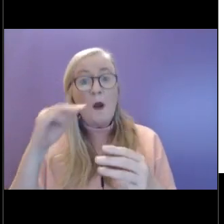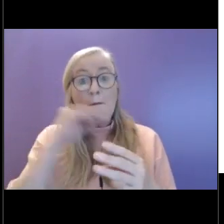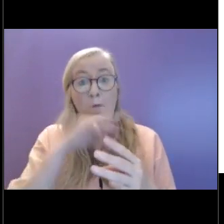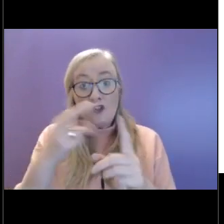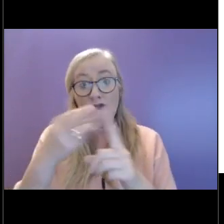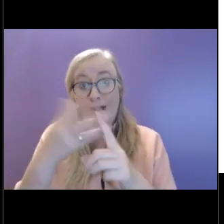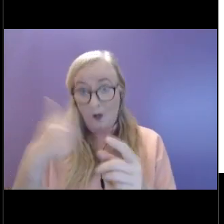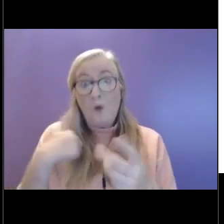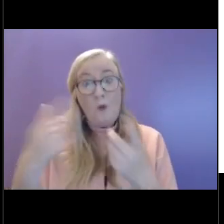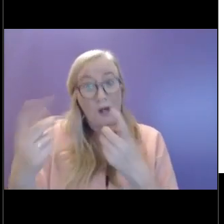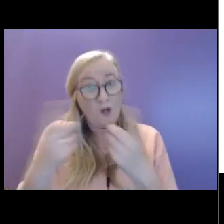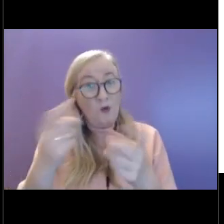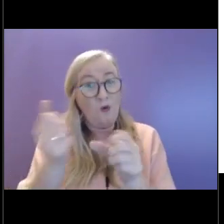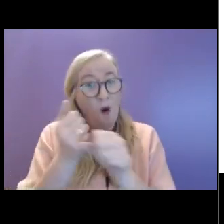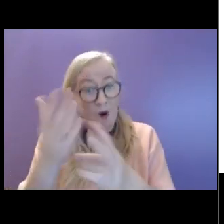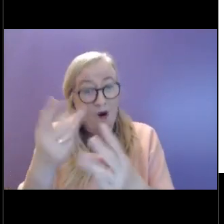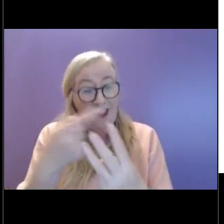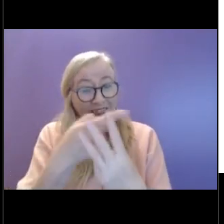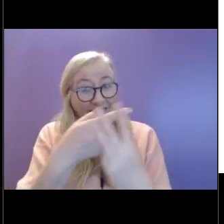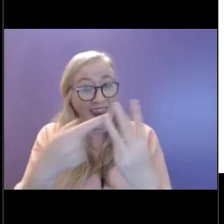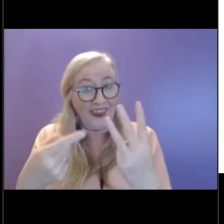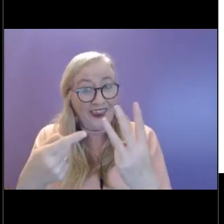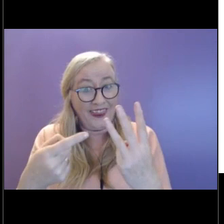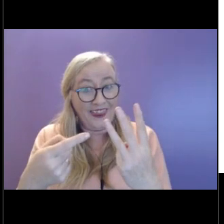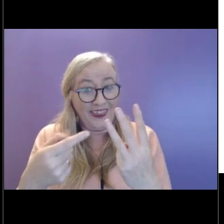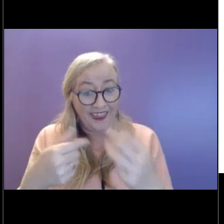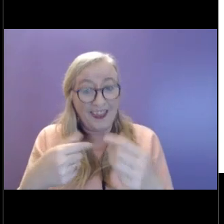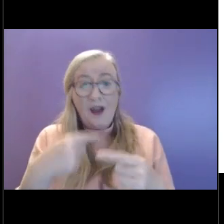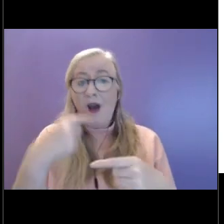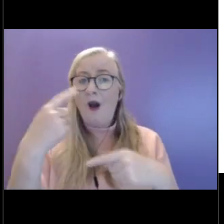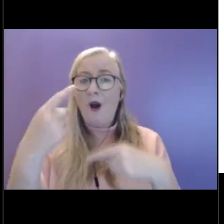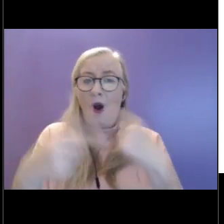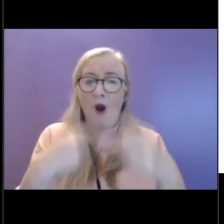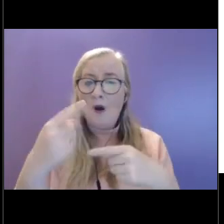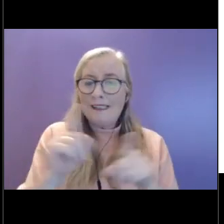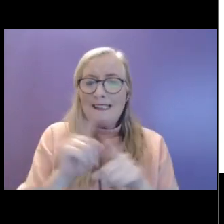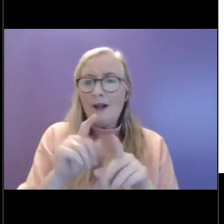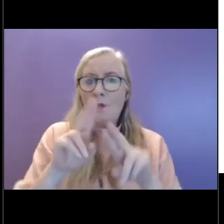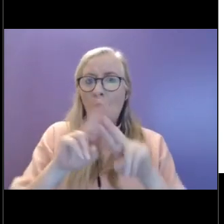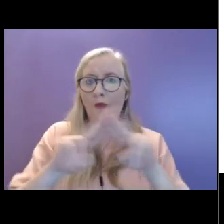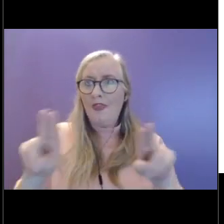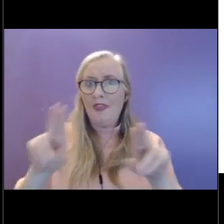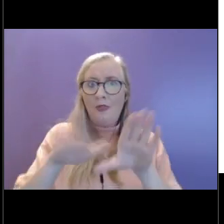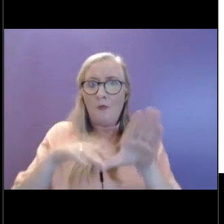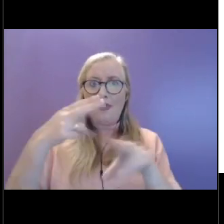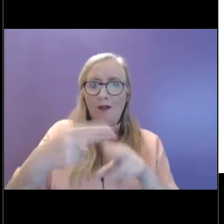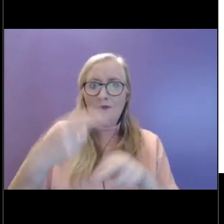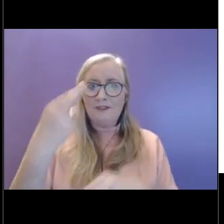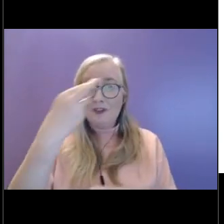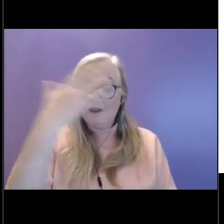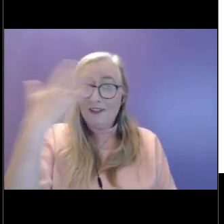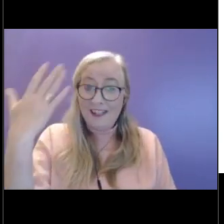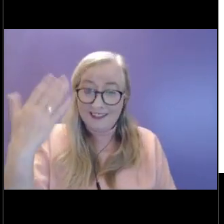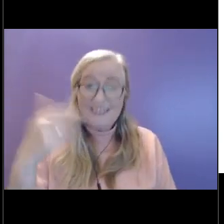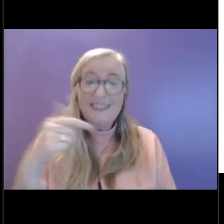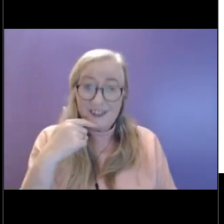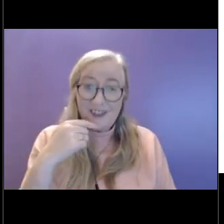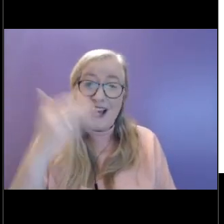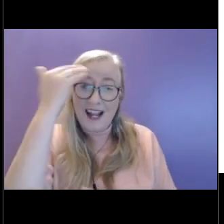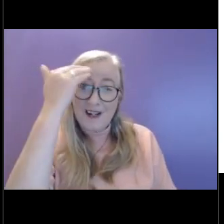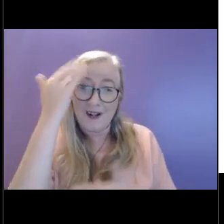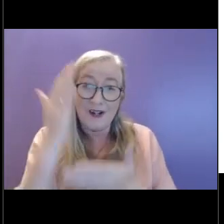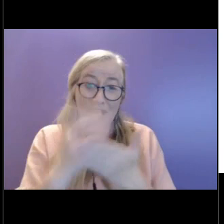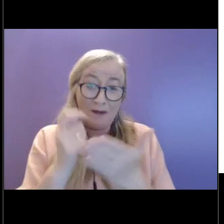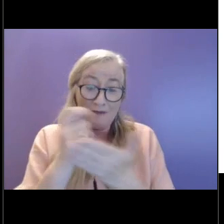these things to various degrees. So we're all doing all of these things, usually kind of unconsciously. So again, you know, I noticed that if I'm feeling very